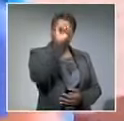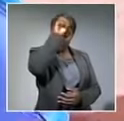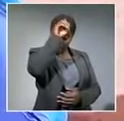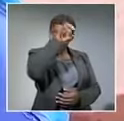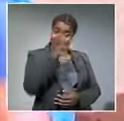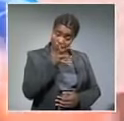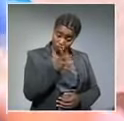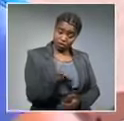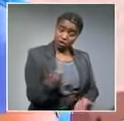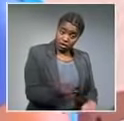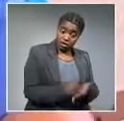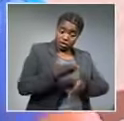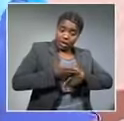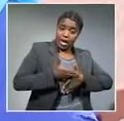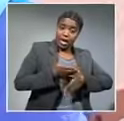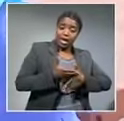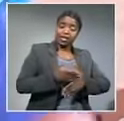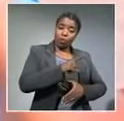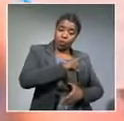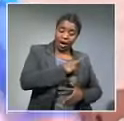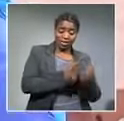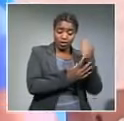is is